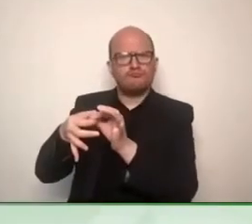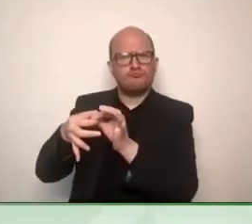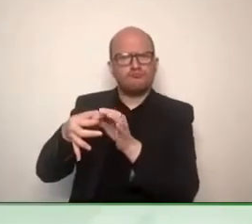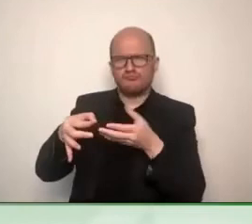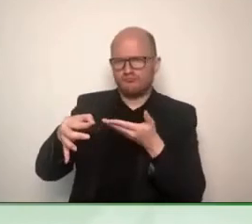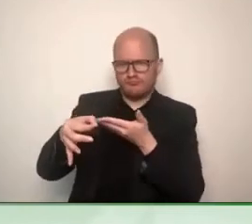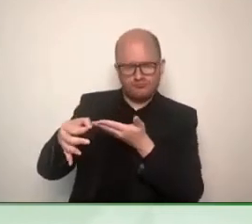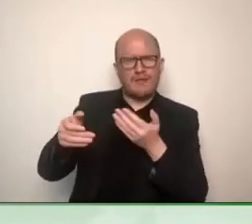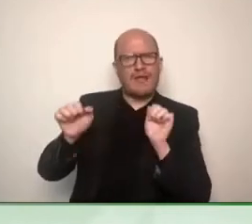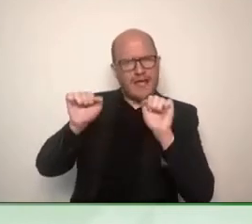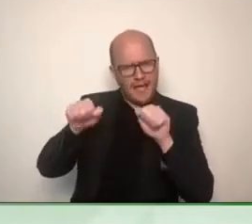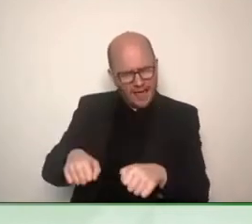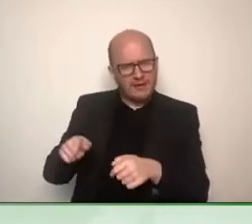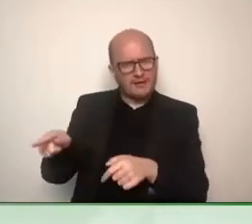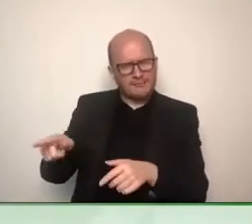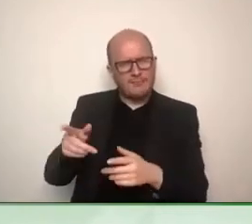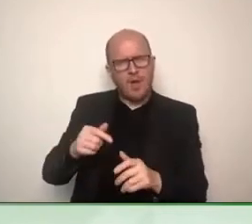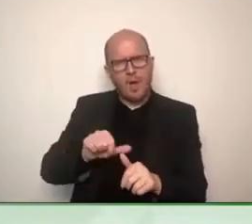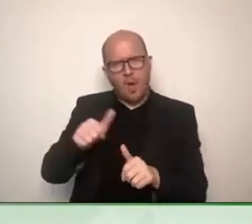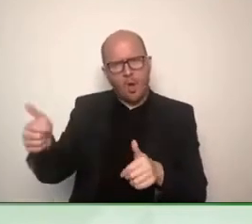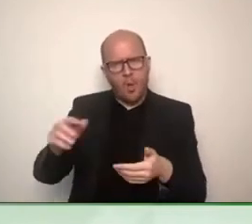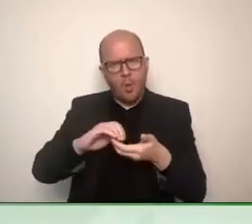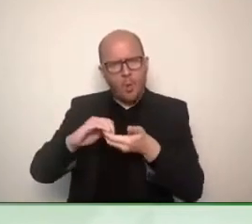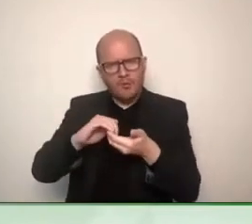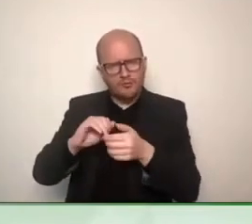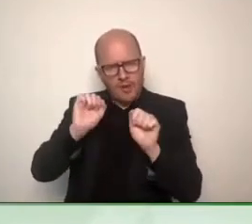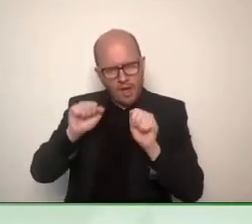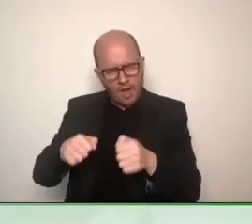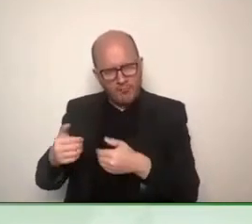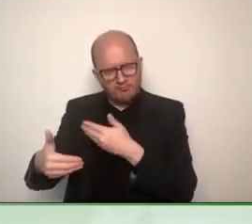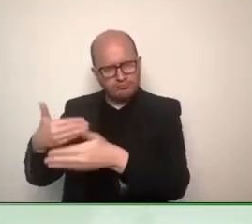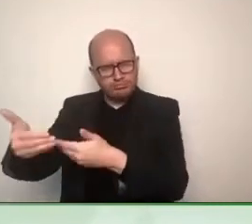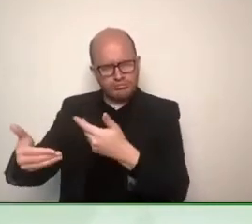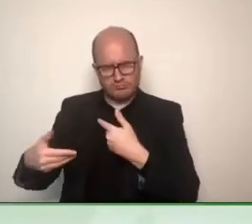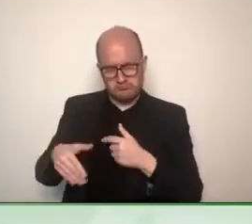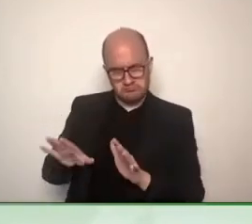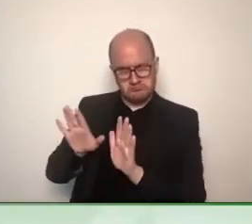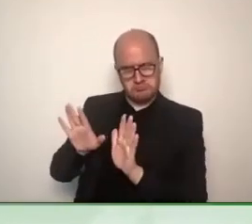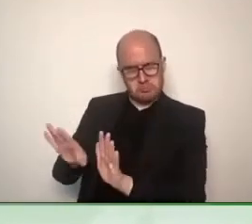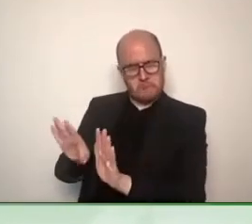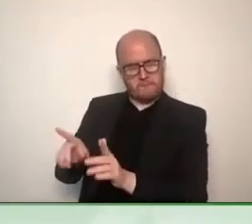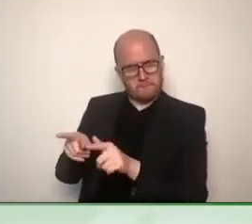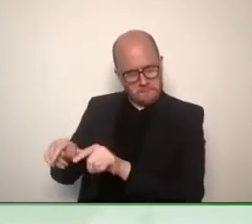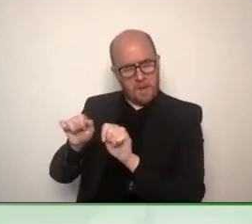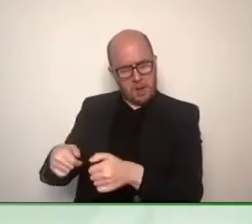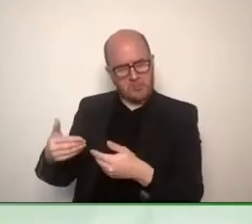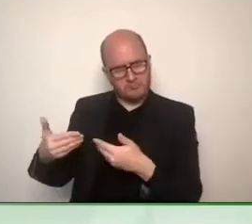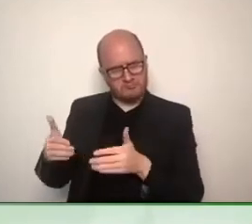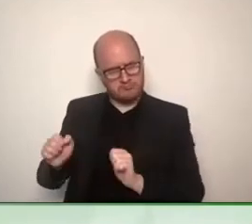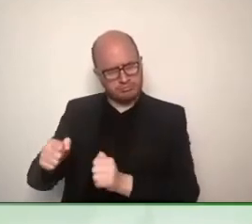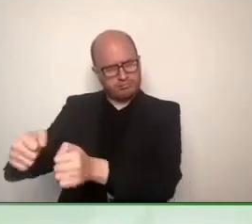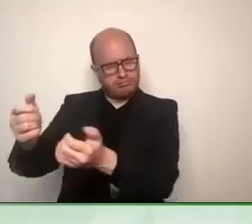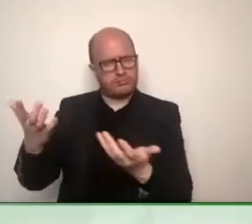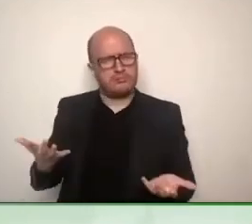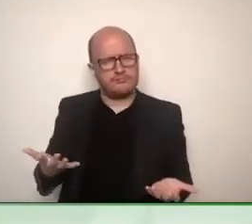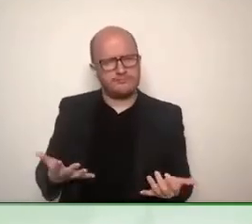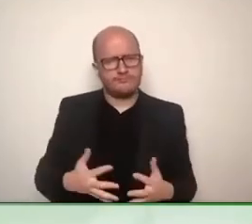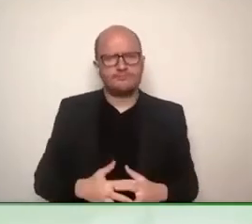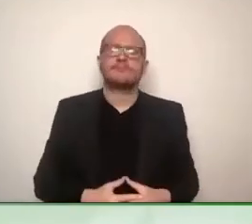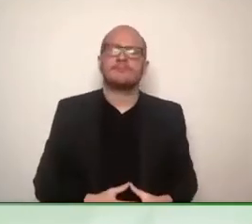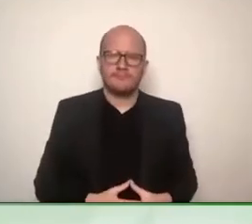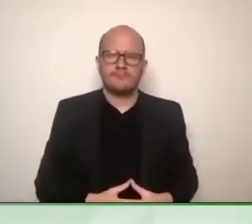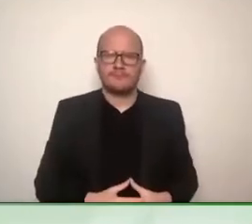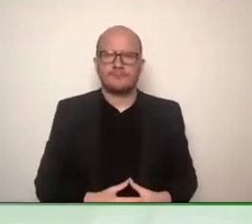shared. Right, I think that is one of the challenges of this particular construction, that you are an association of